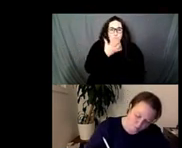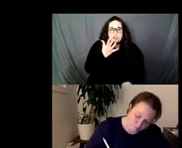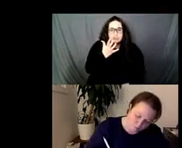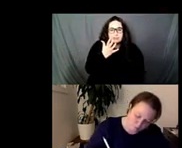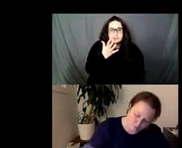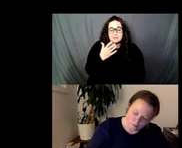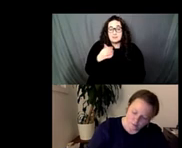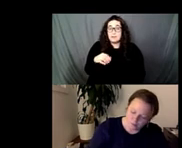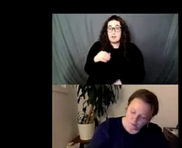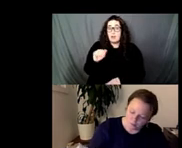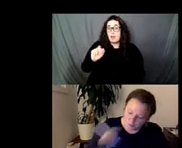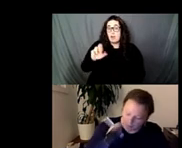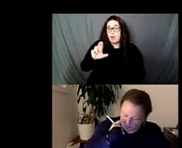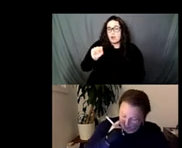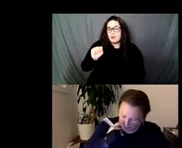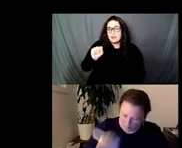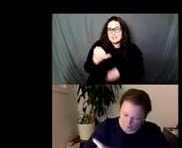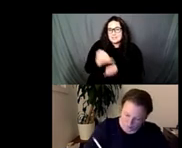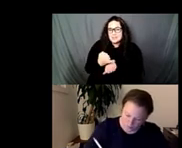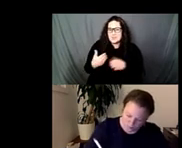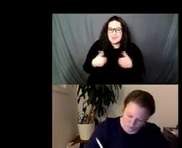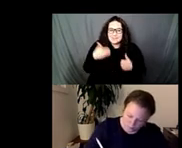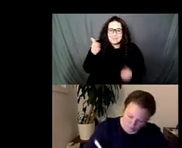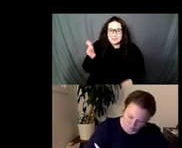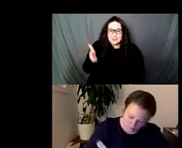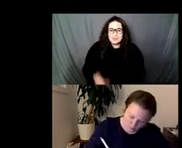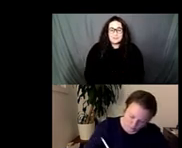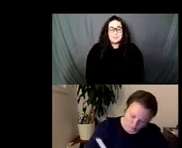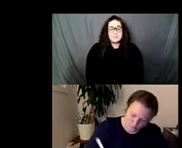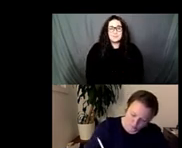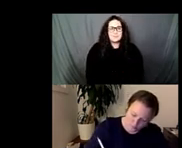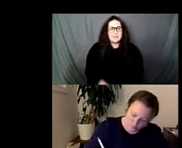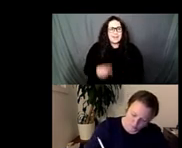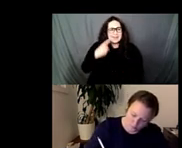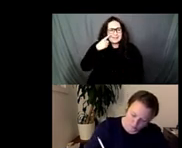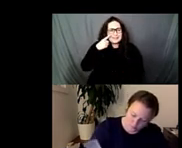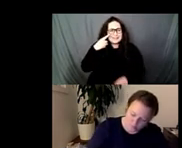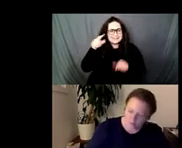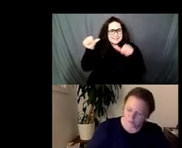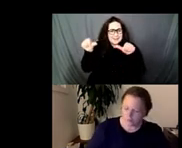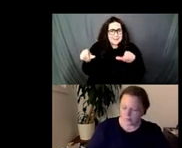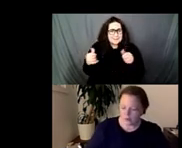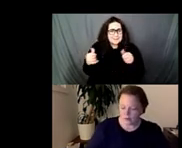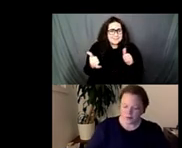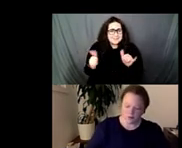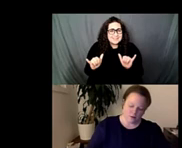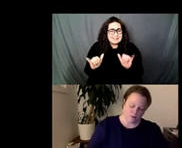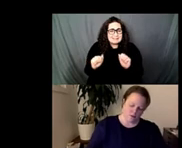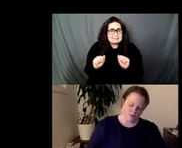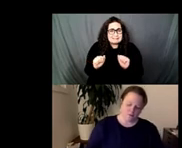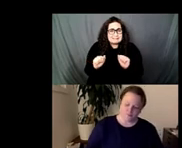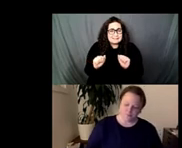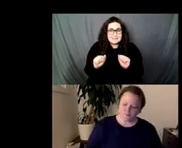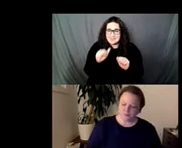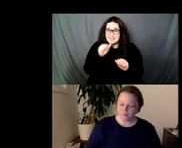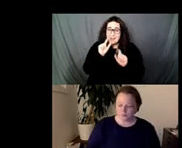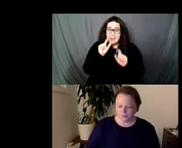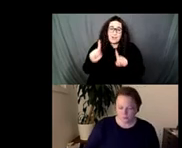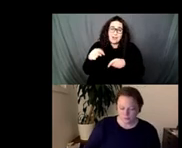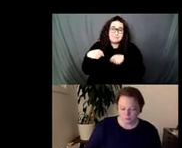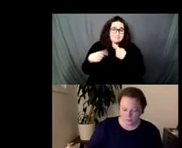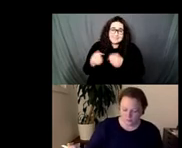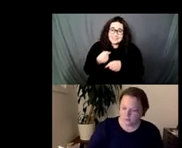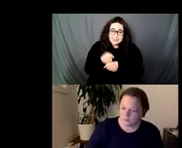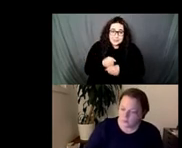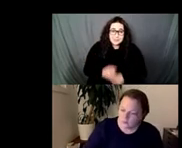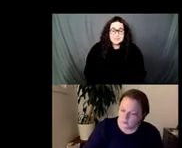the Art Institute and when you go to see it it's up right now or at least I haven't been there in a year but you'll see